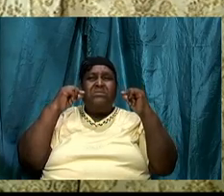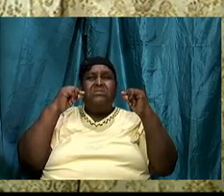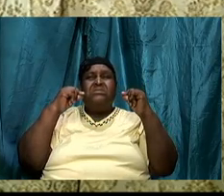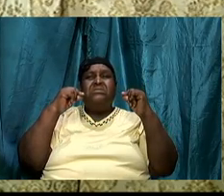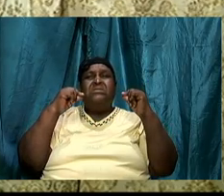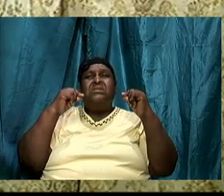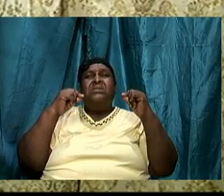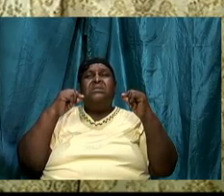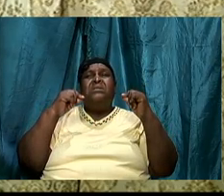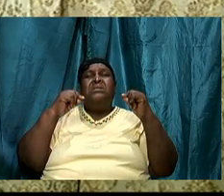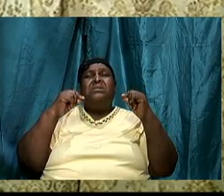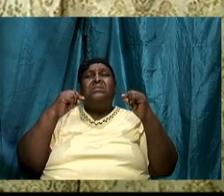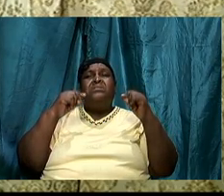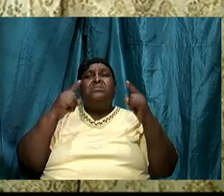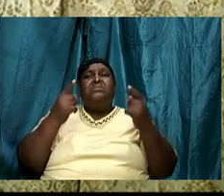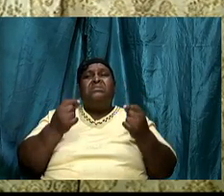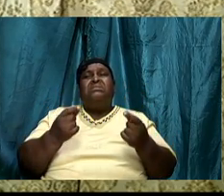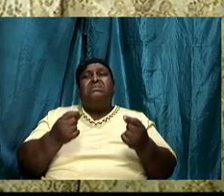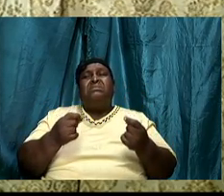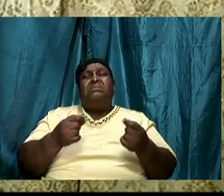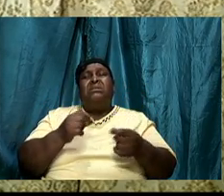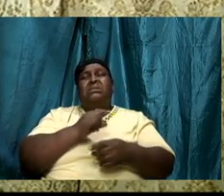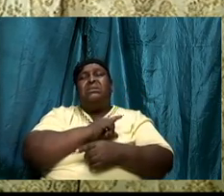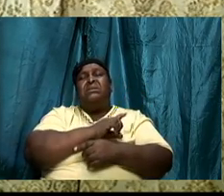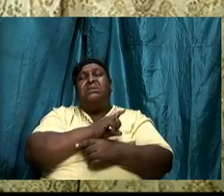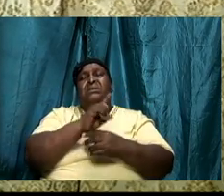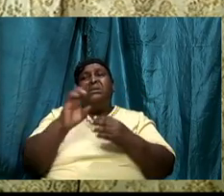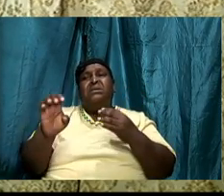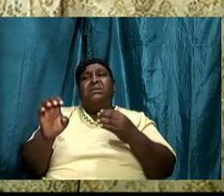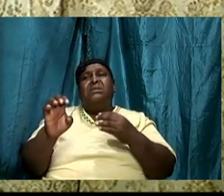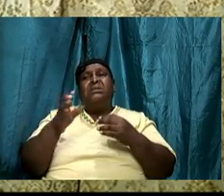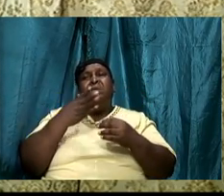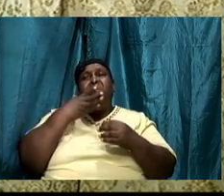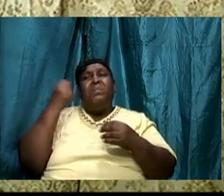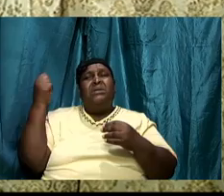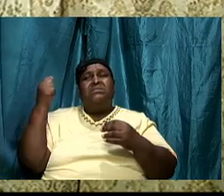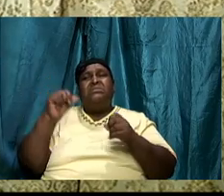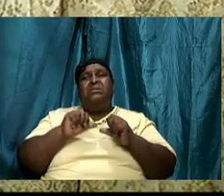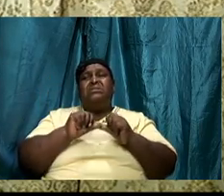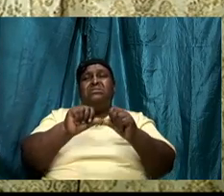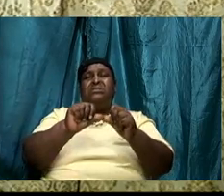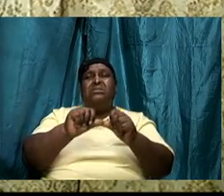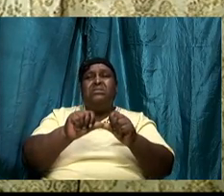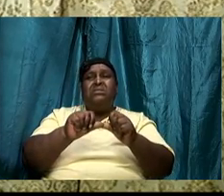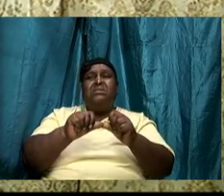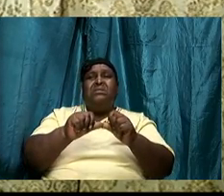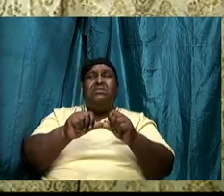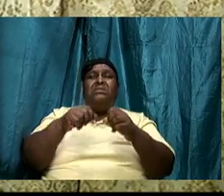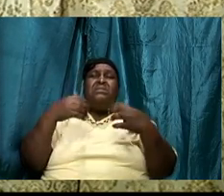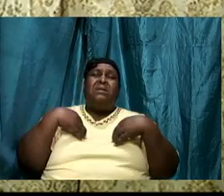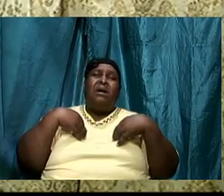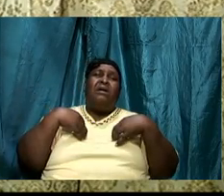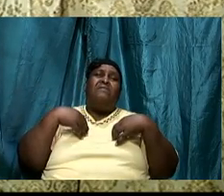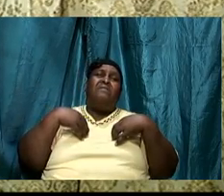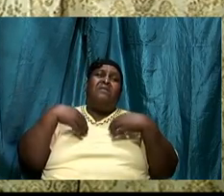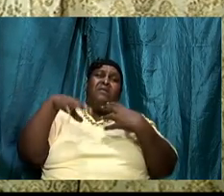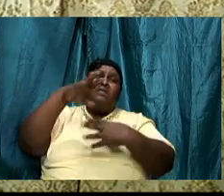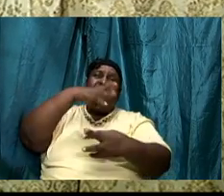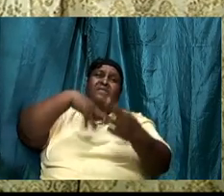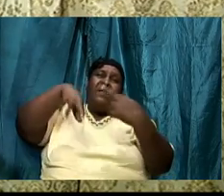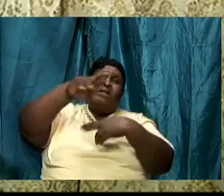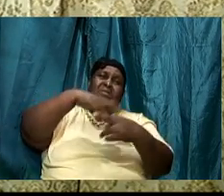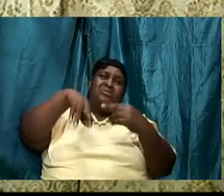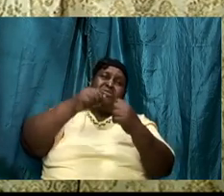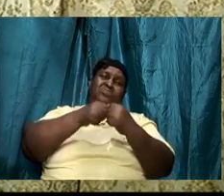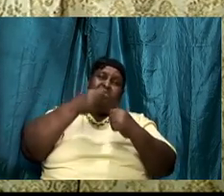consistently walk with God to consistently be in communion with God so that when Moses made request of God show